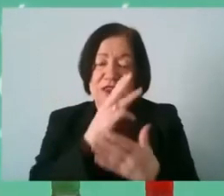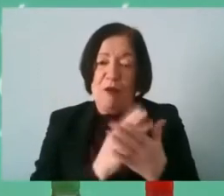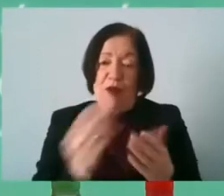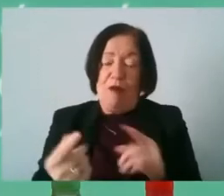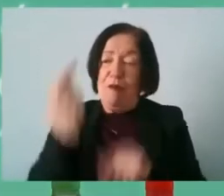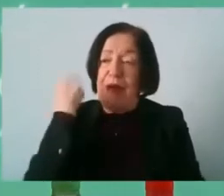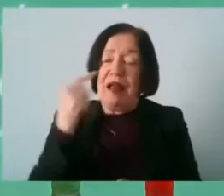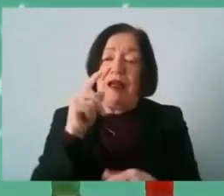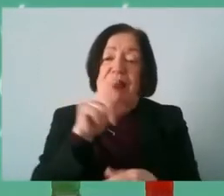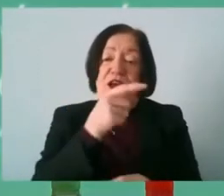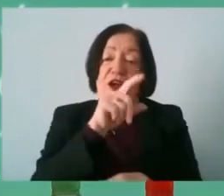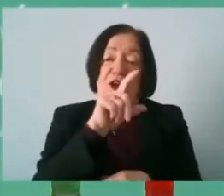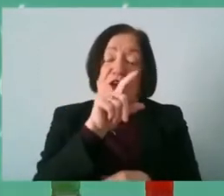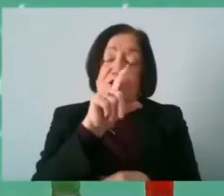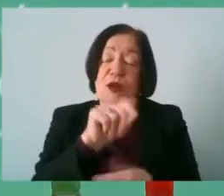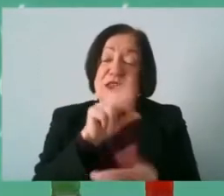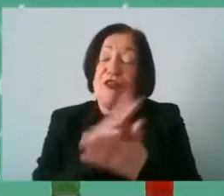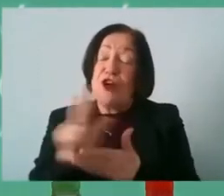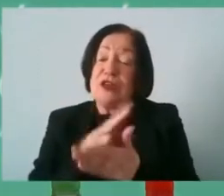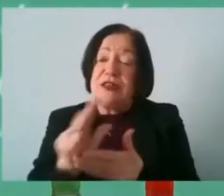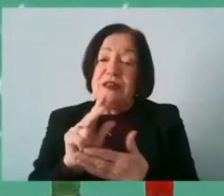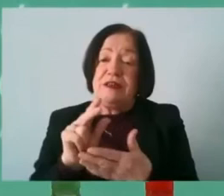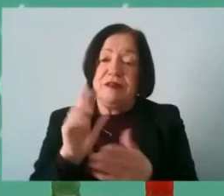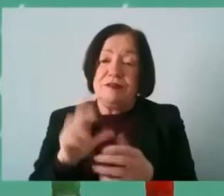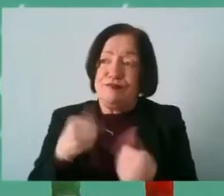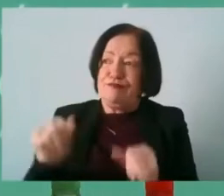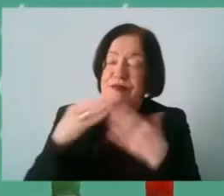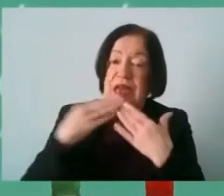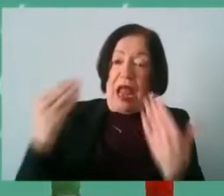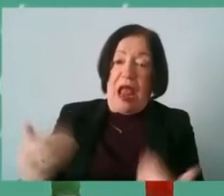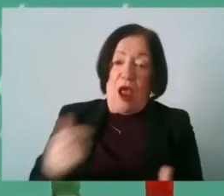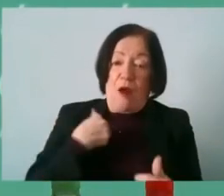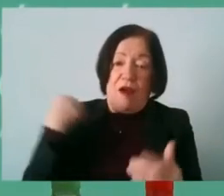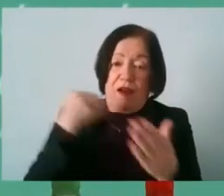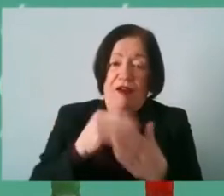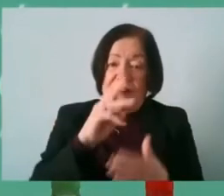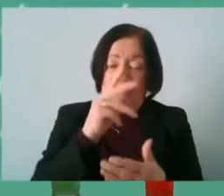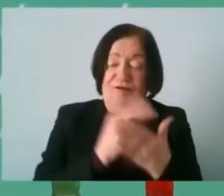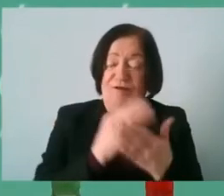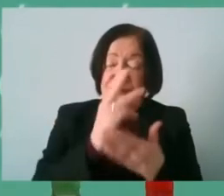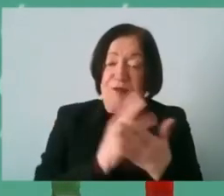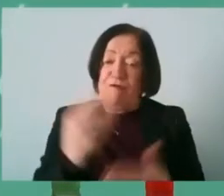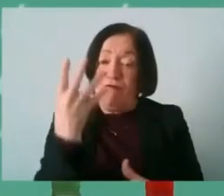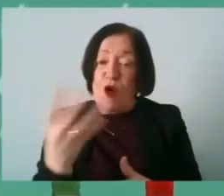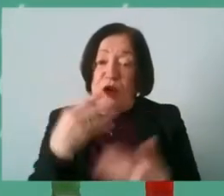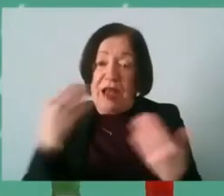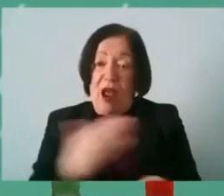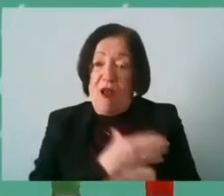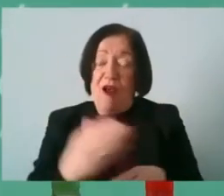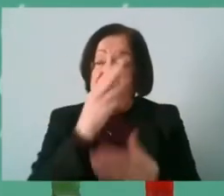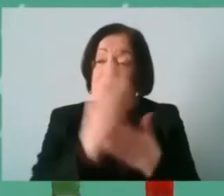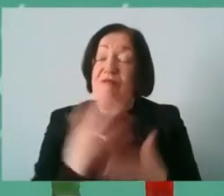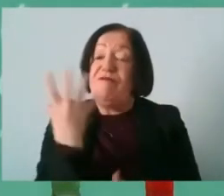2013 and thankfully now we have completed up to phase four and we've just embarked we're embarking on phase five now